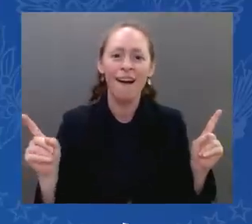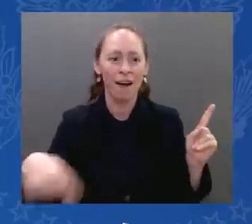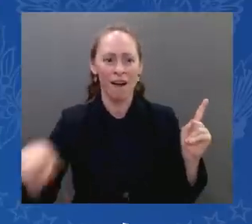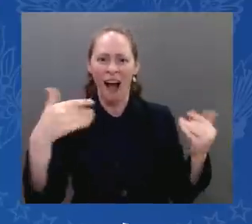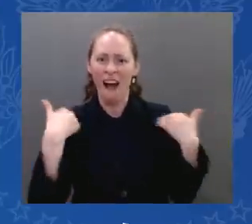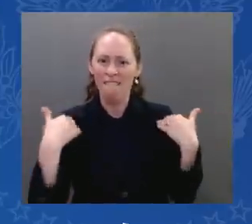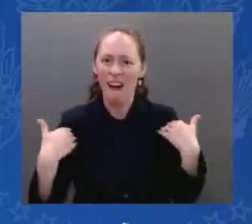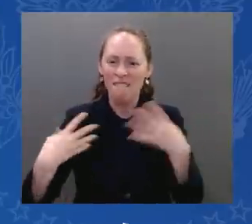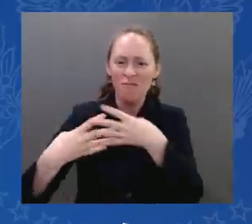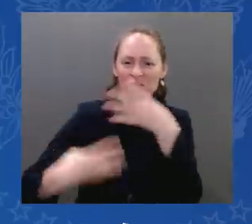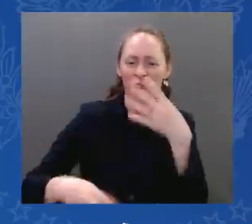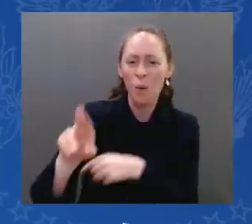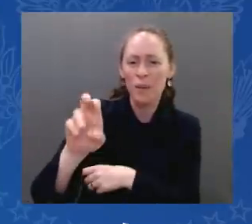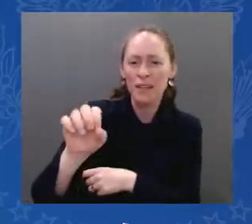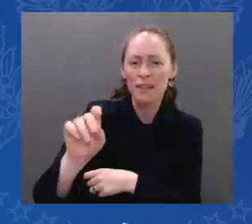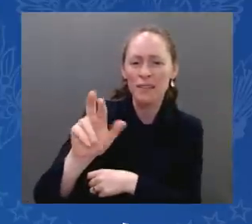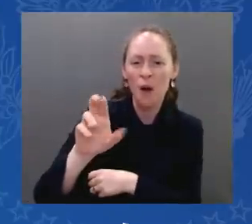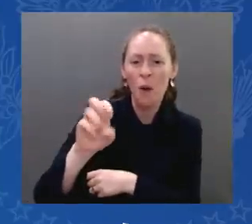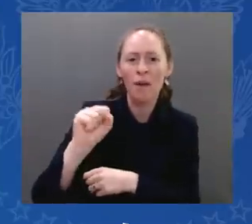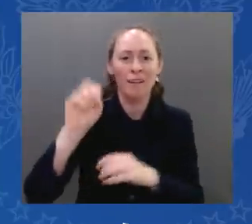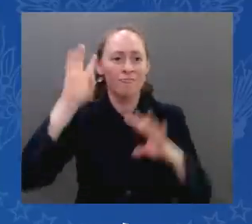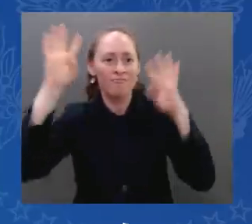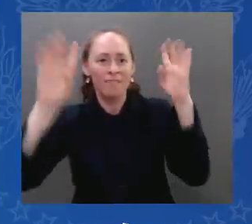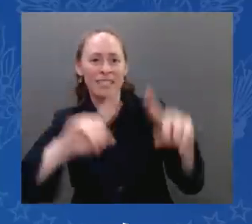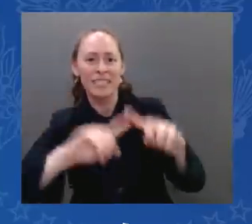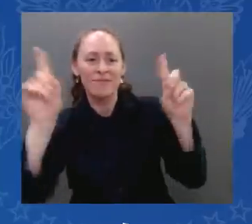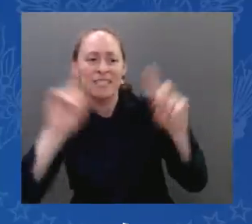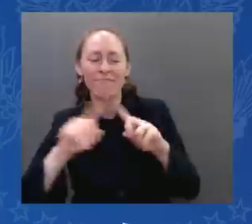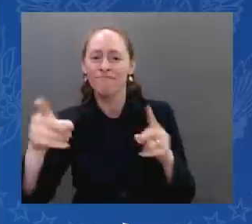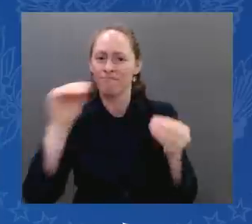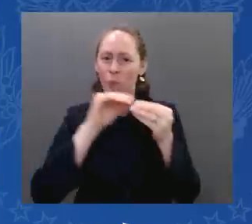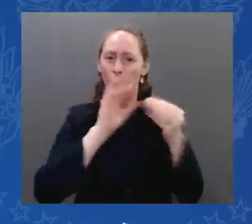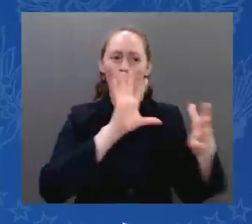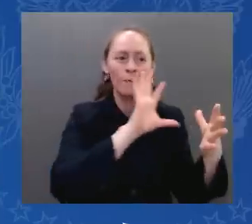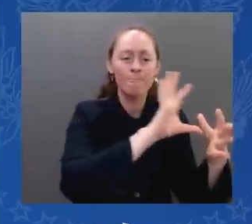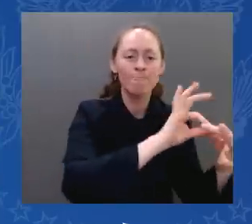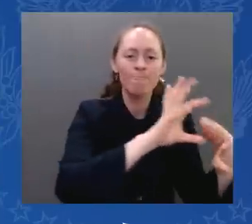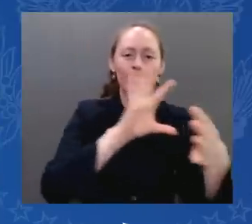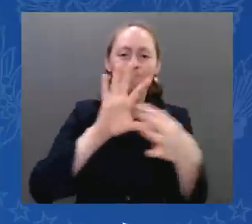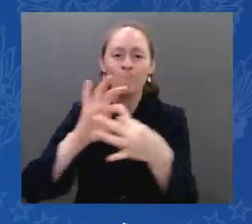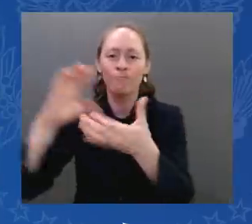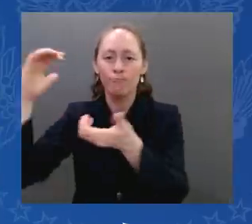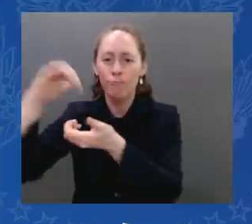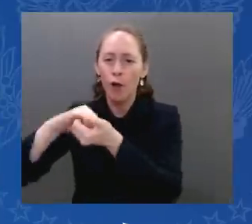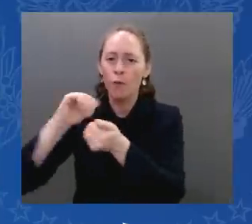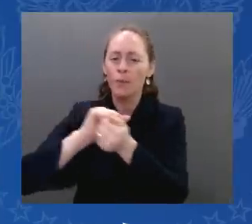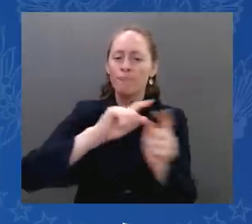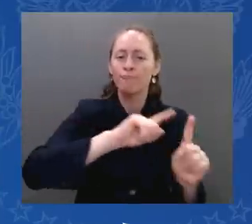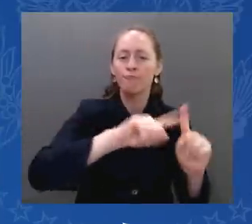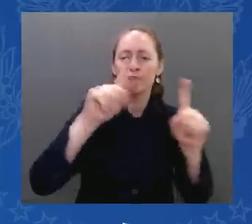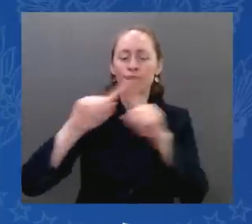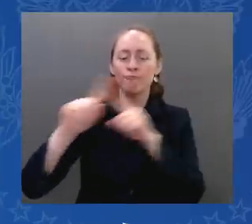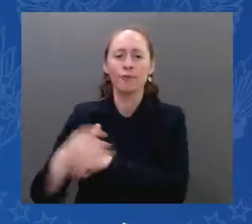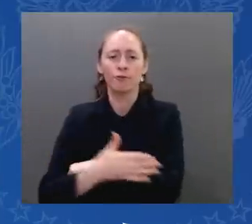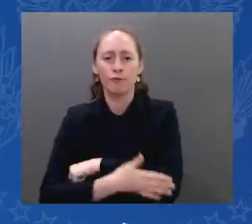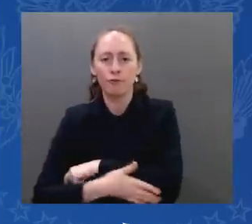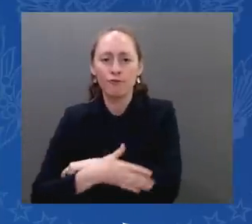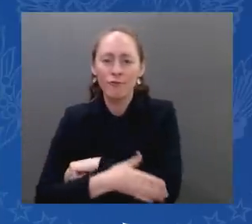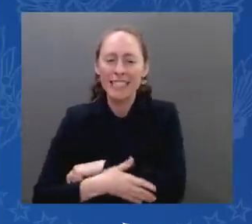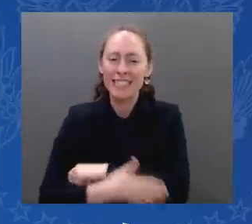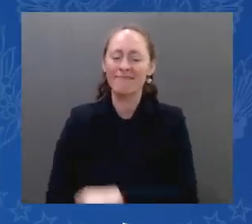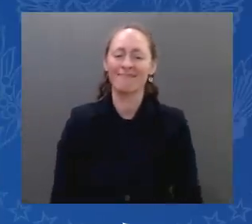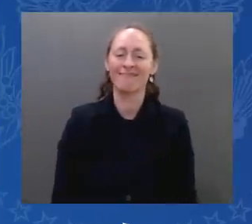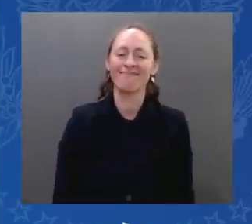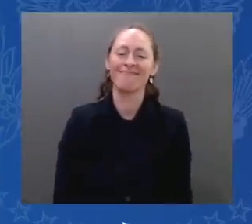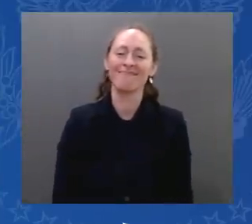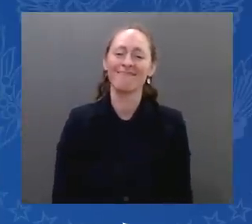You have an ironclad commitment from the United States of America to Israel's security, an ironclad commitment.